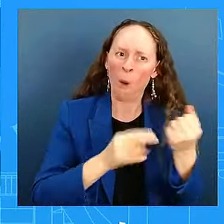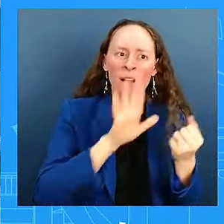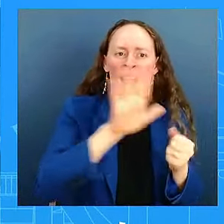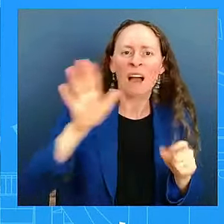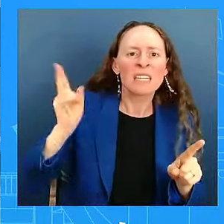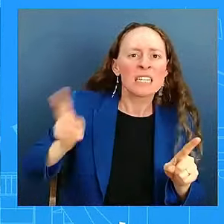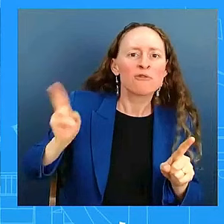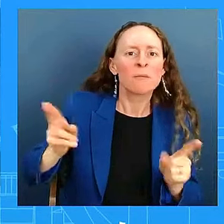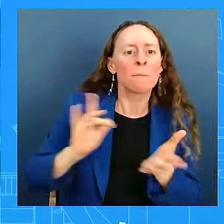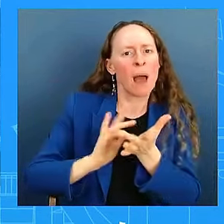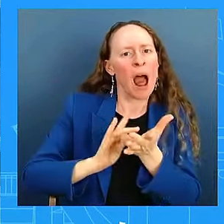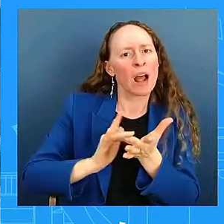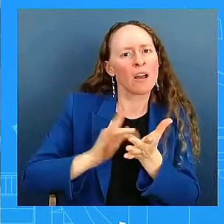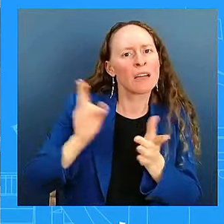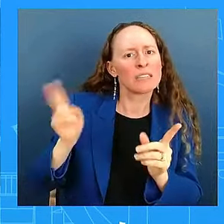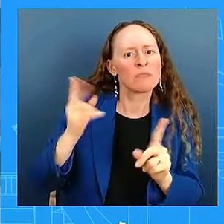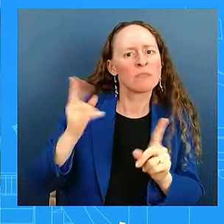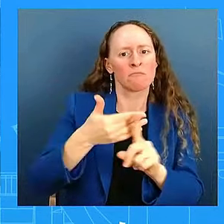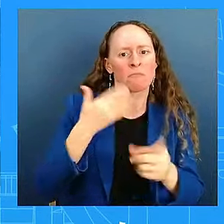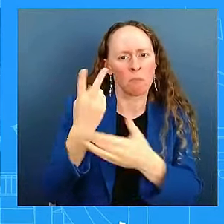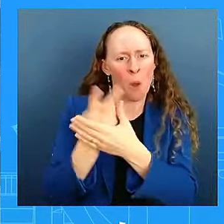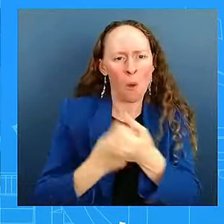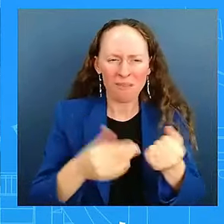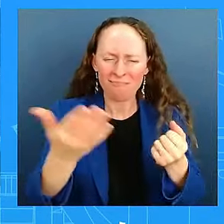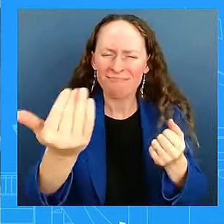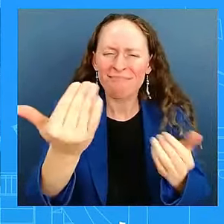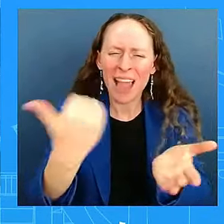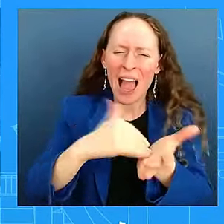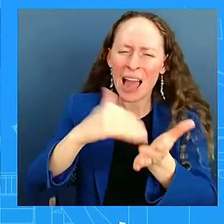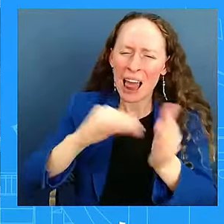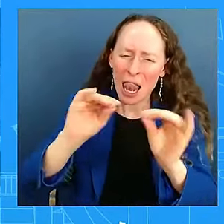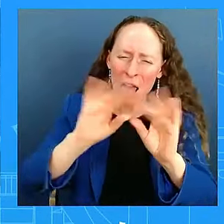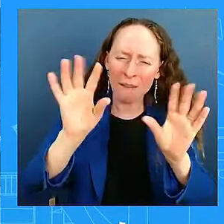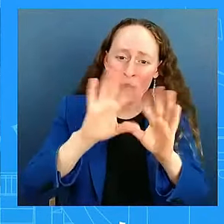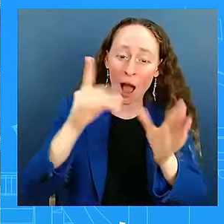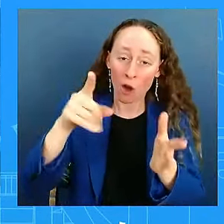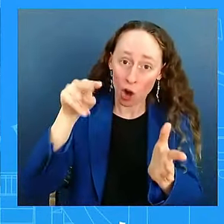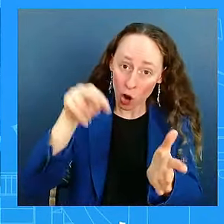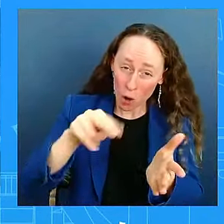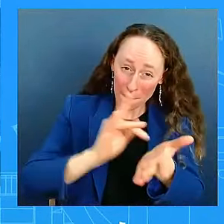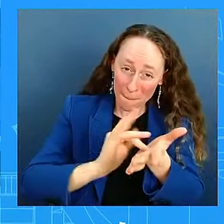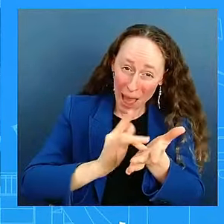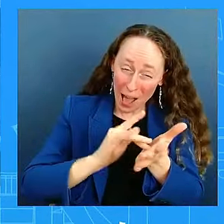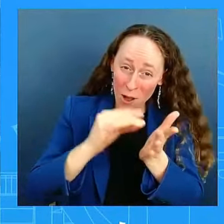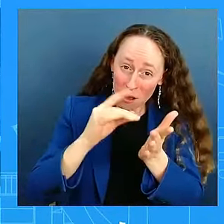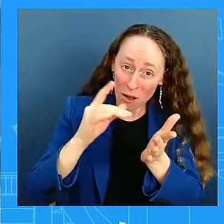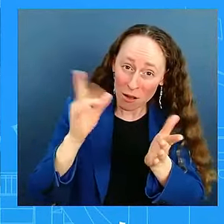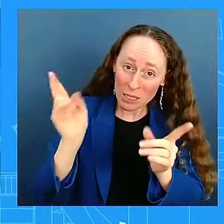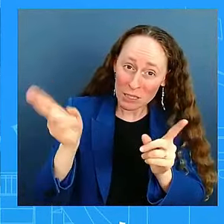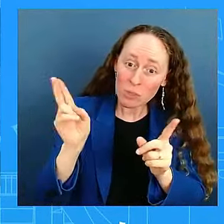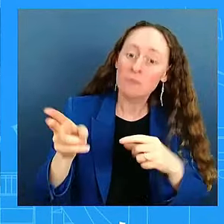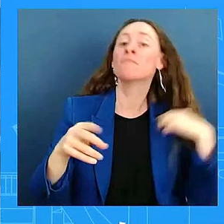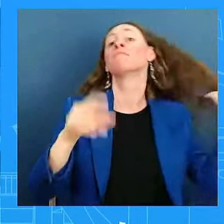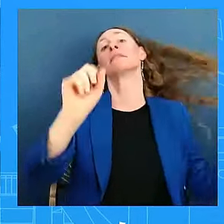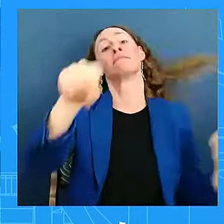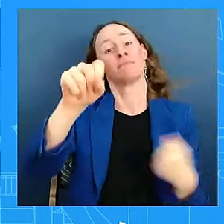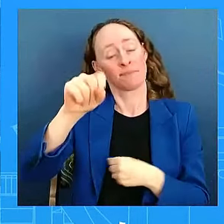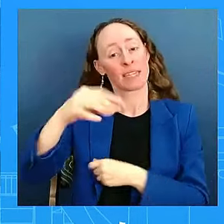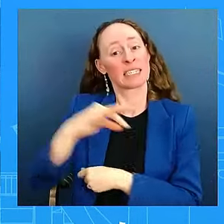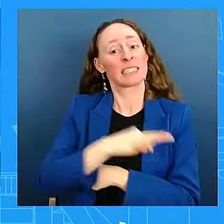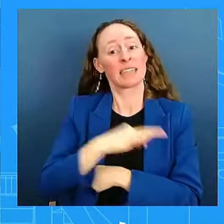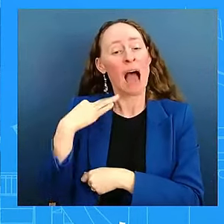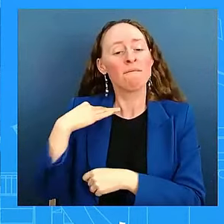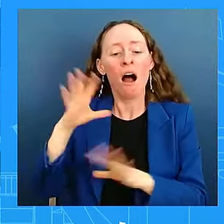accessed by VA staffers on their medical records of JD